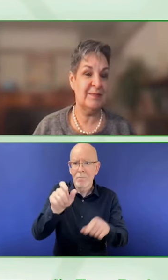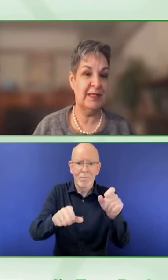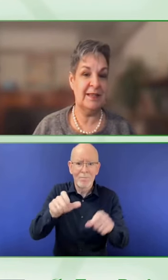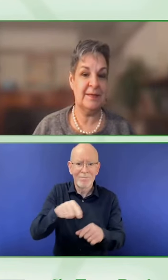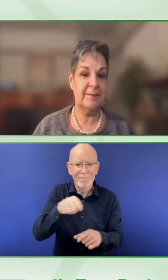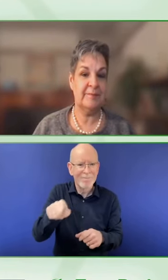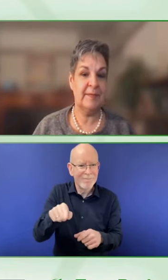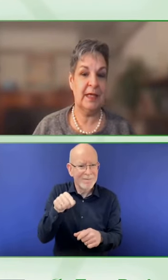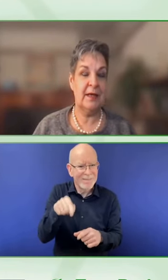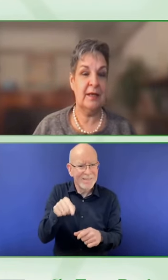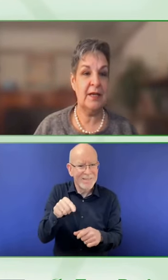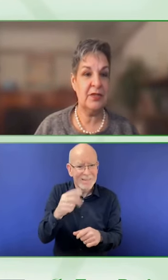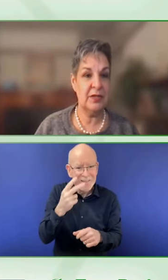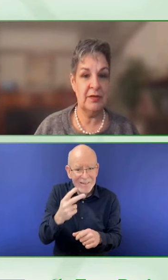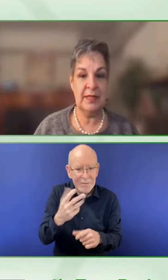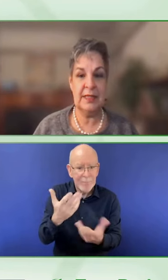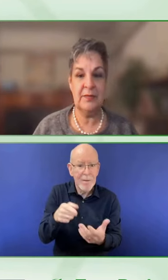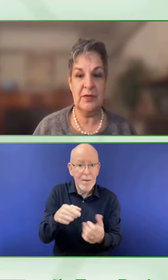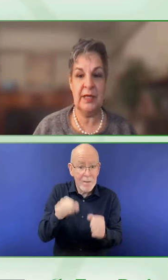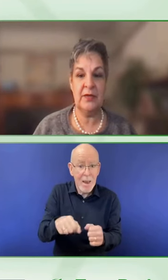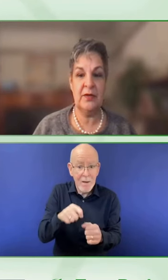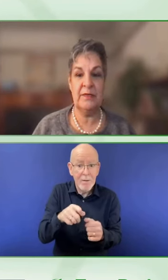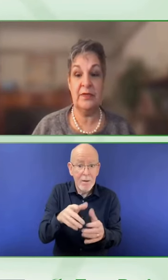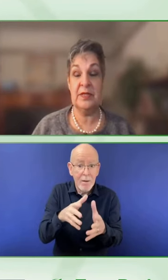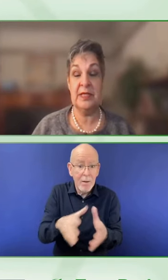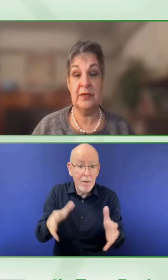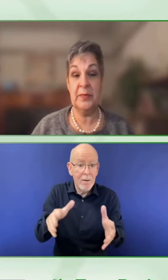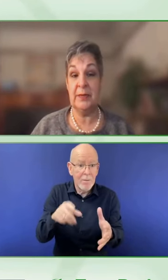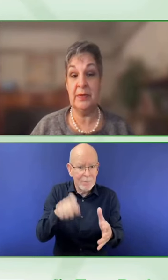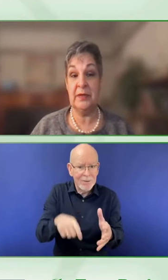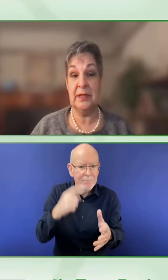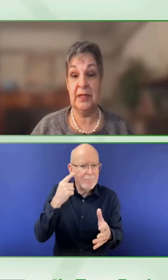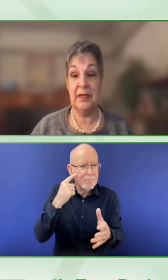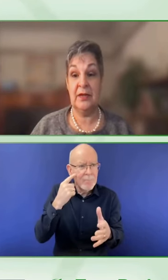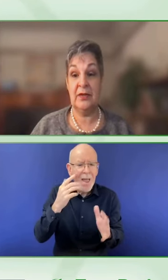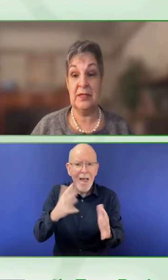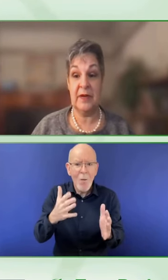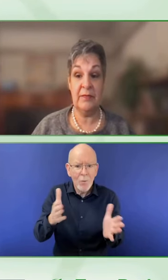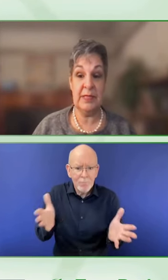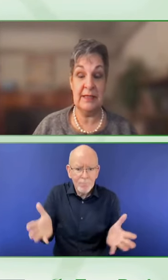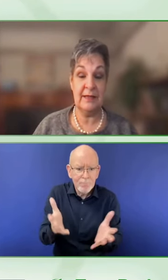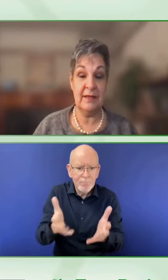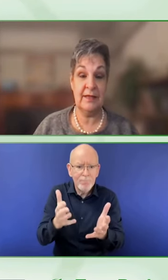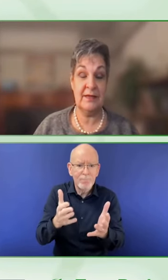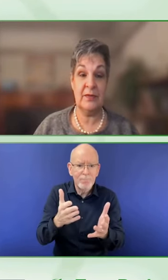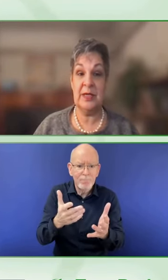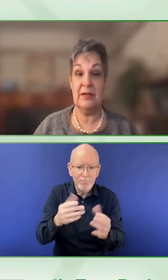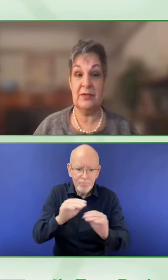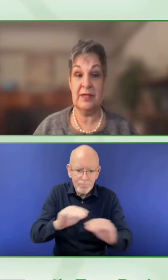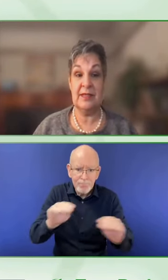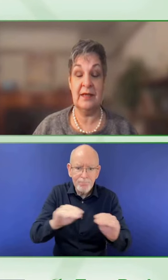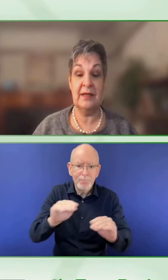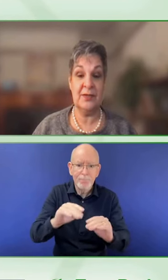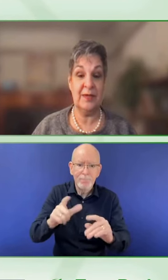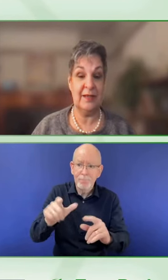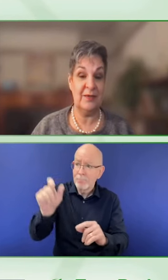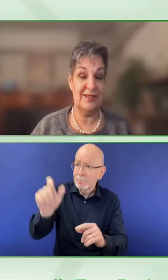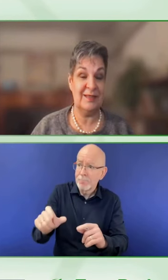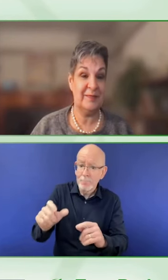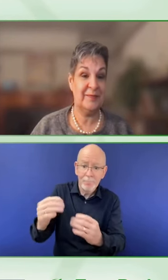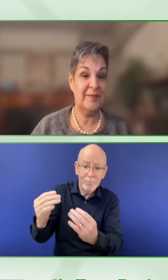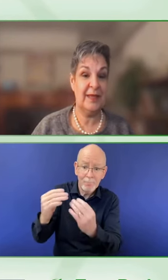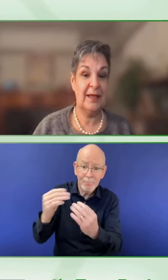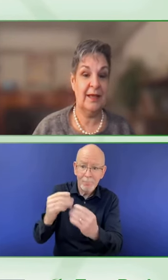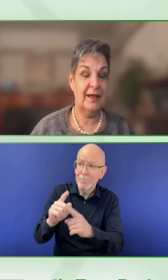of practice meetings. Last year, the team trained over 1300 people across five business lines, three countries and in two